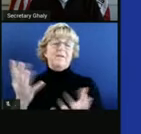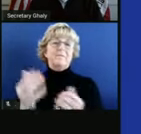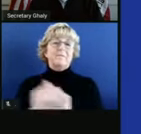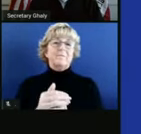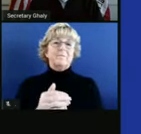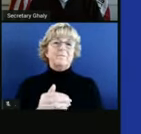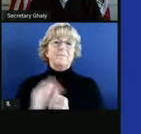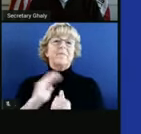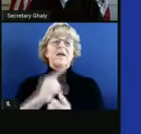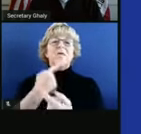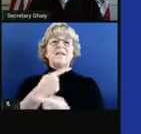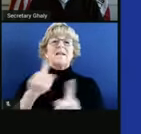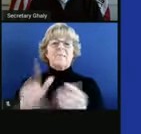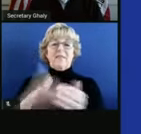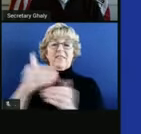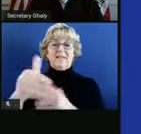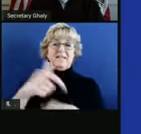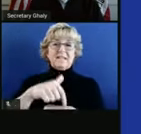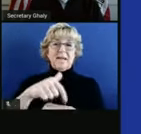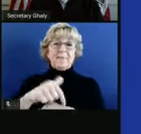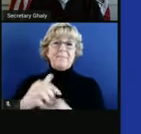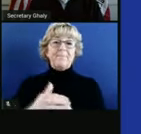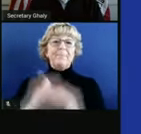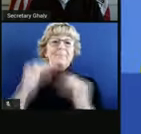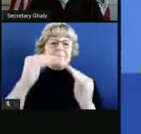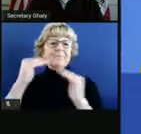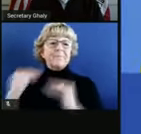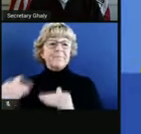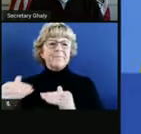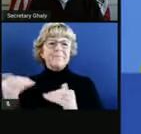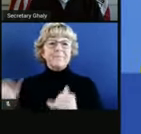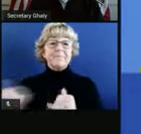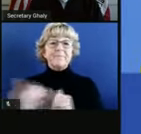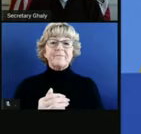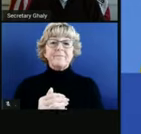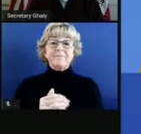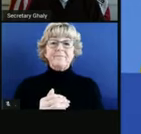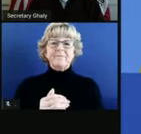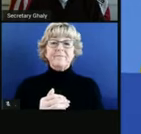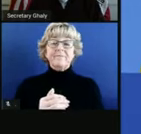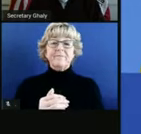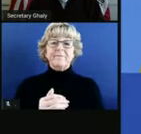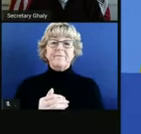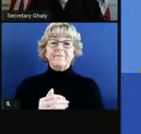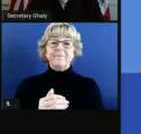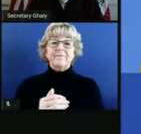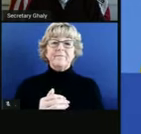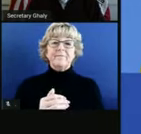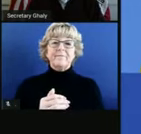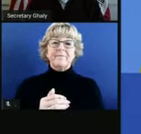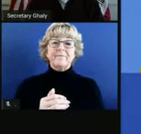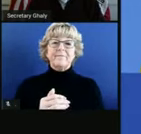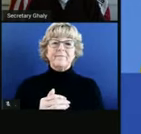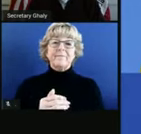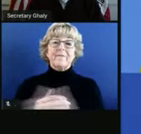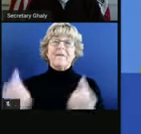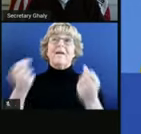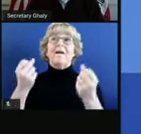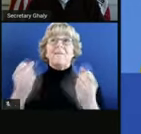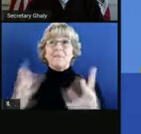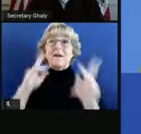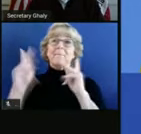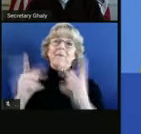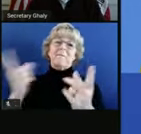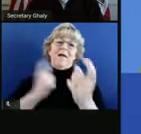announcements the next time we do it. Next slide, please. So there's been a lot of conversation